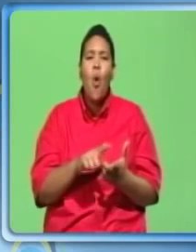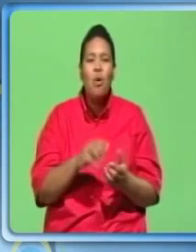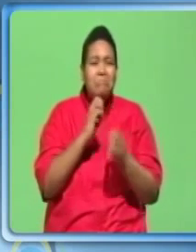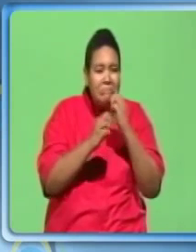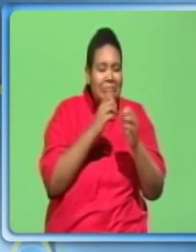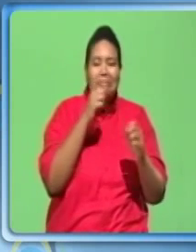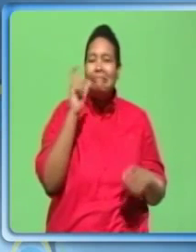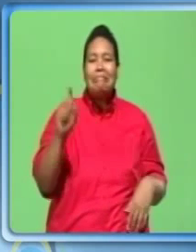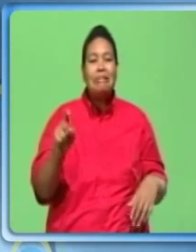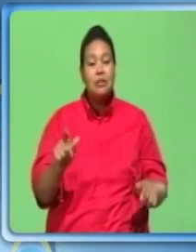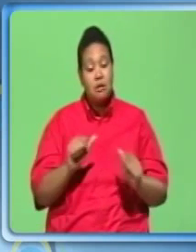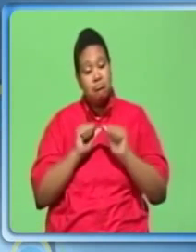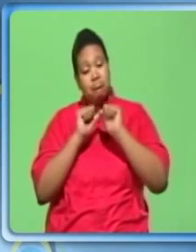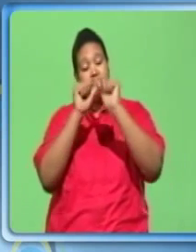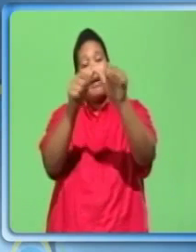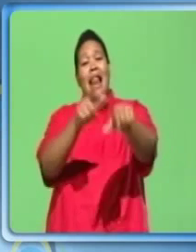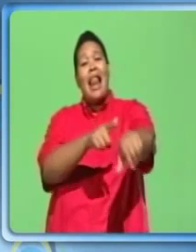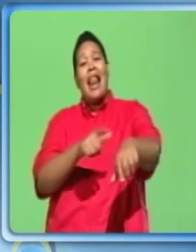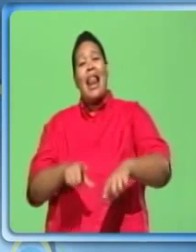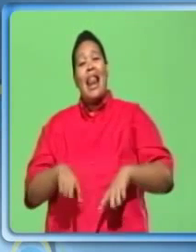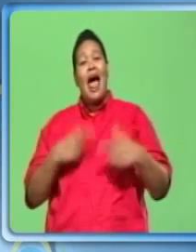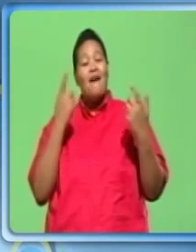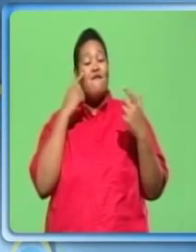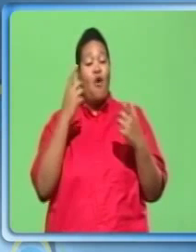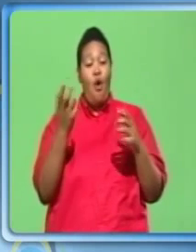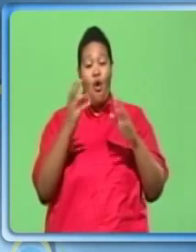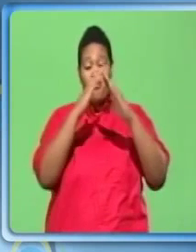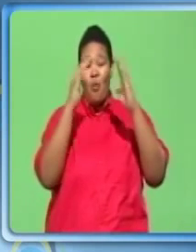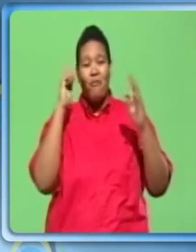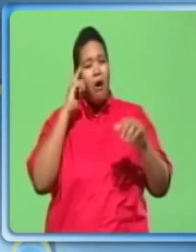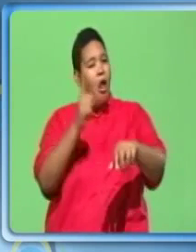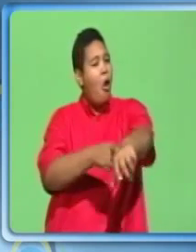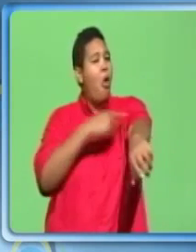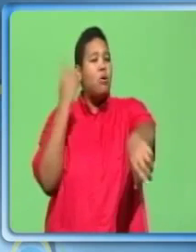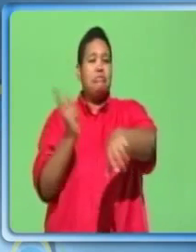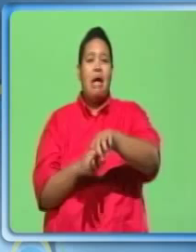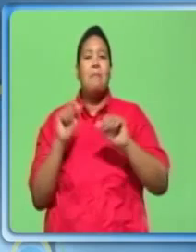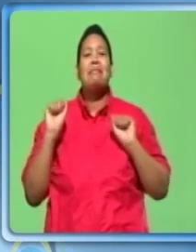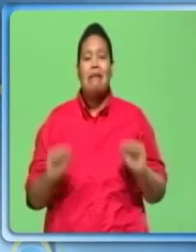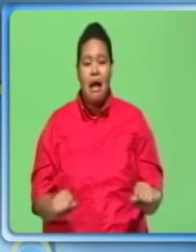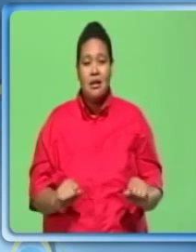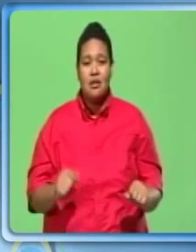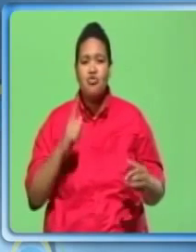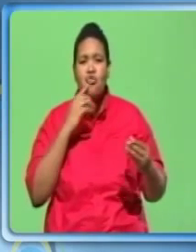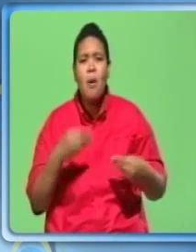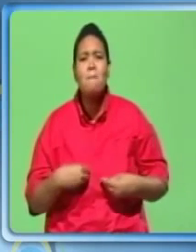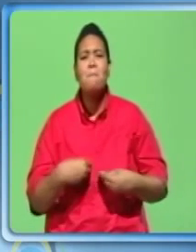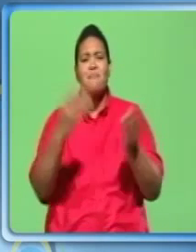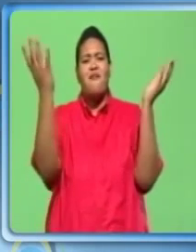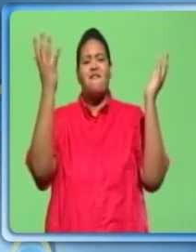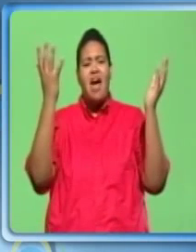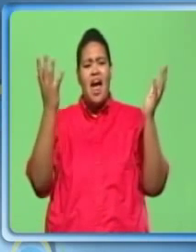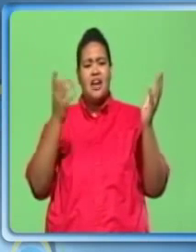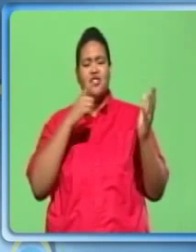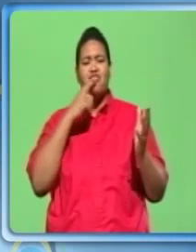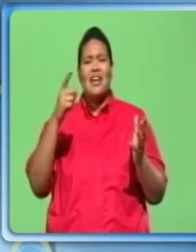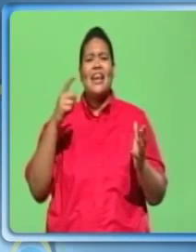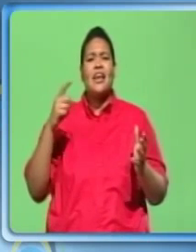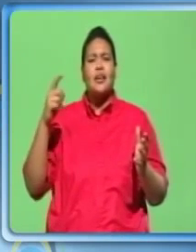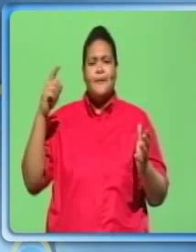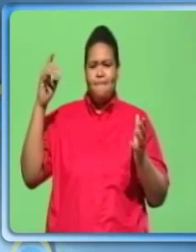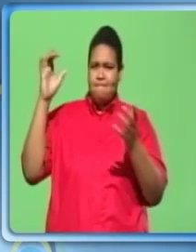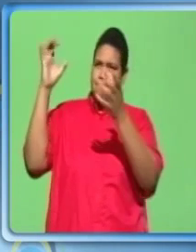Can extend the life of the roof membrane substantially. Provides insulation to external climate